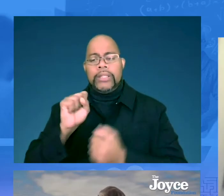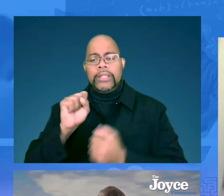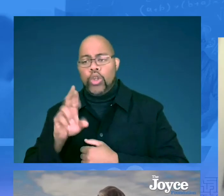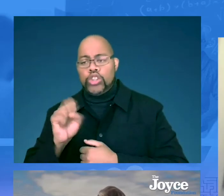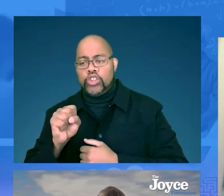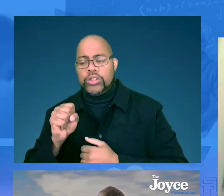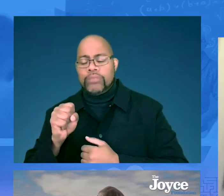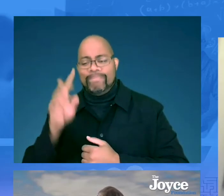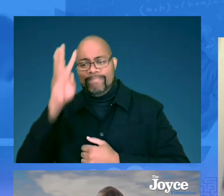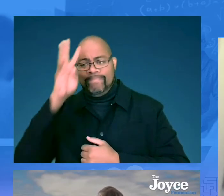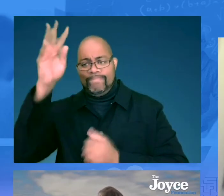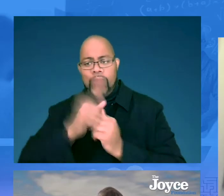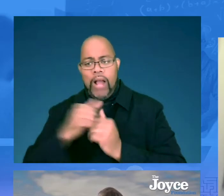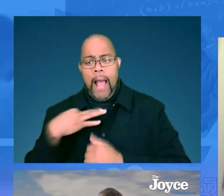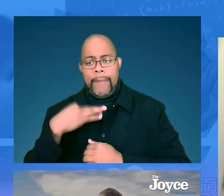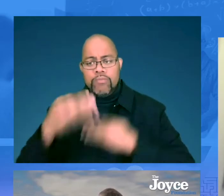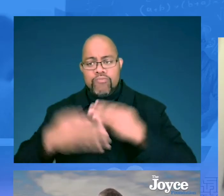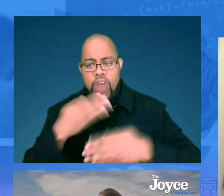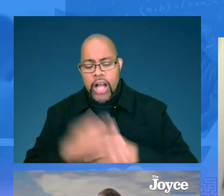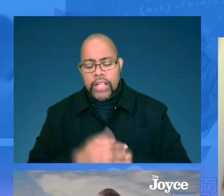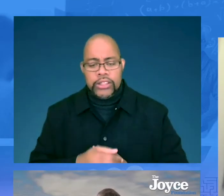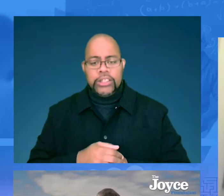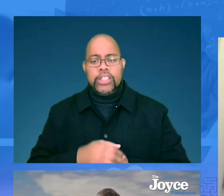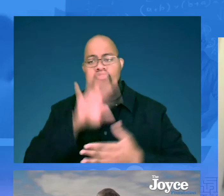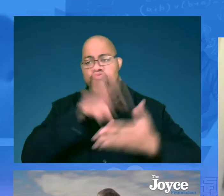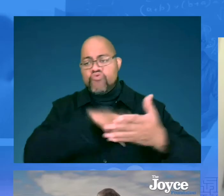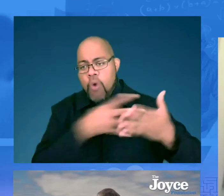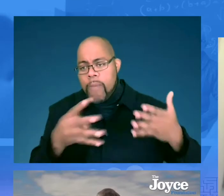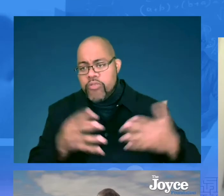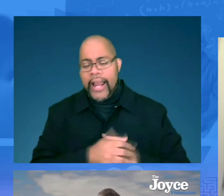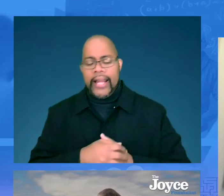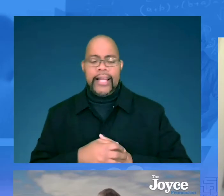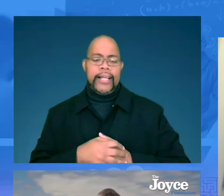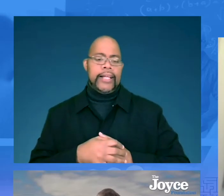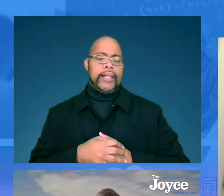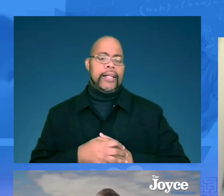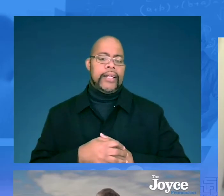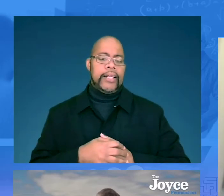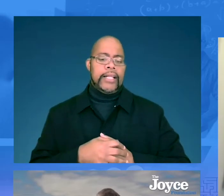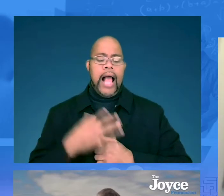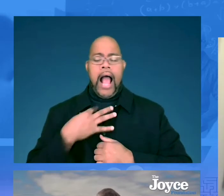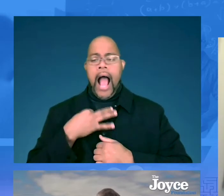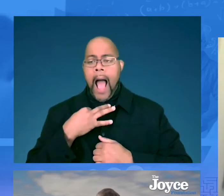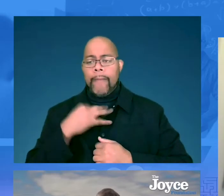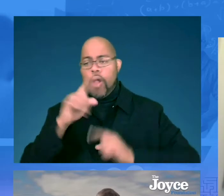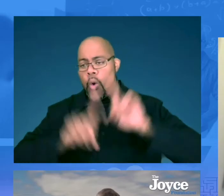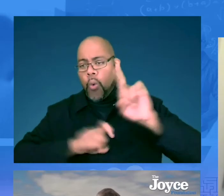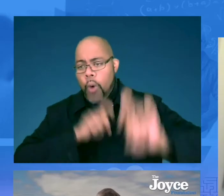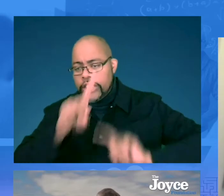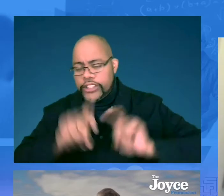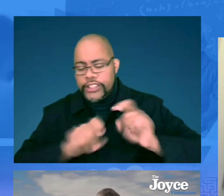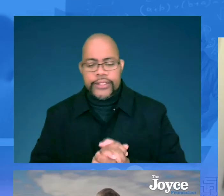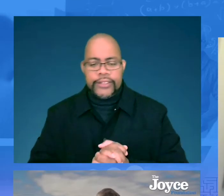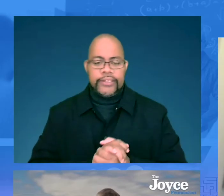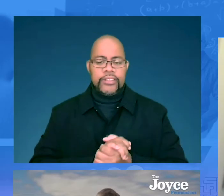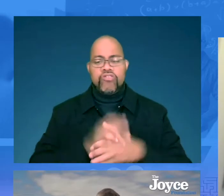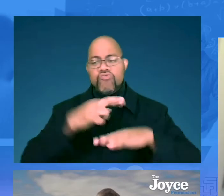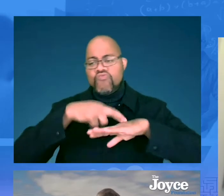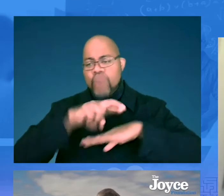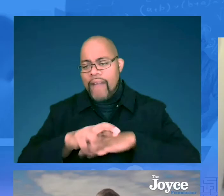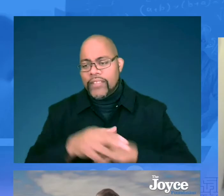We work with a group of stakeholders to come up with a application process, rubric, application